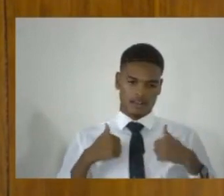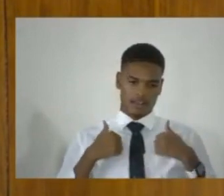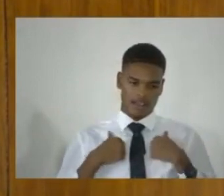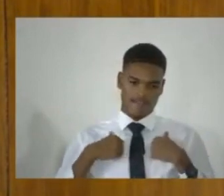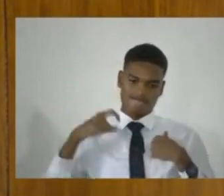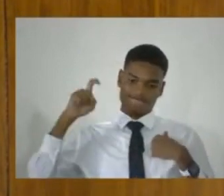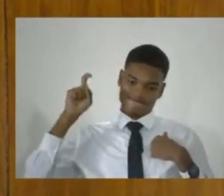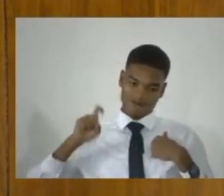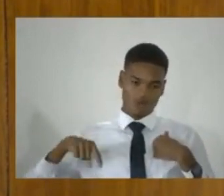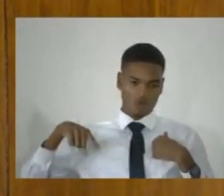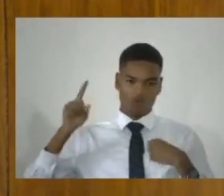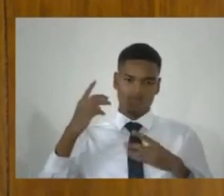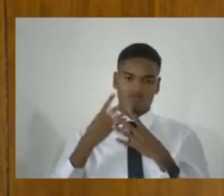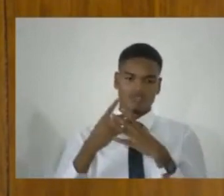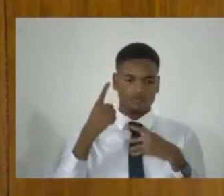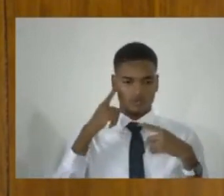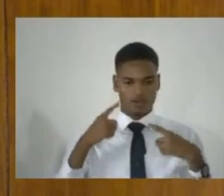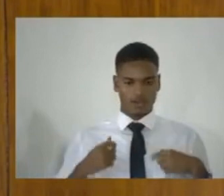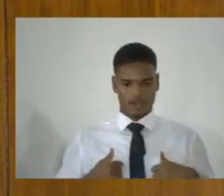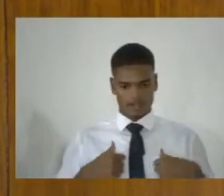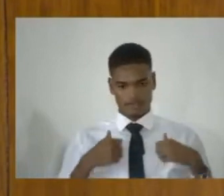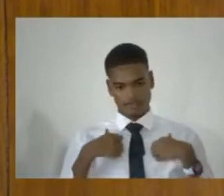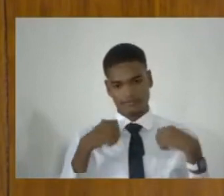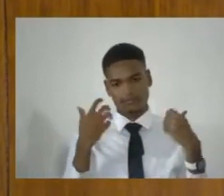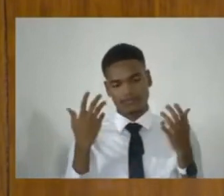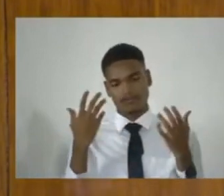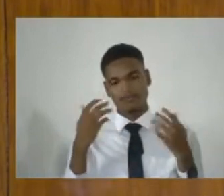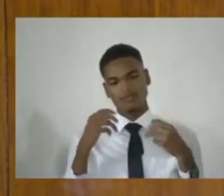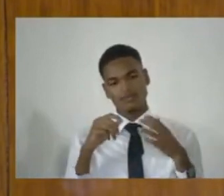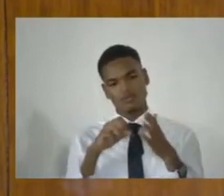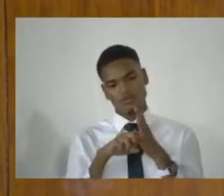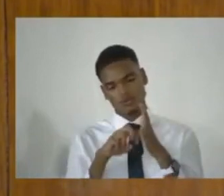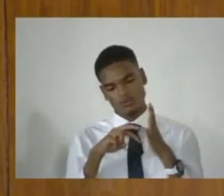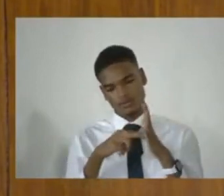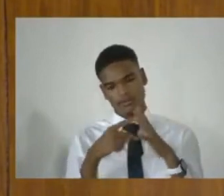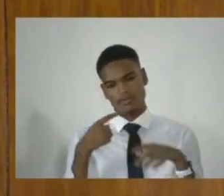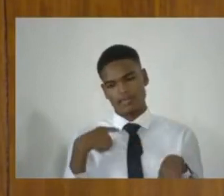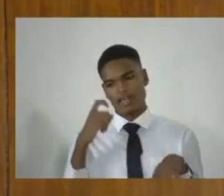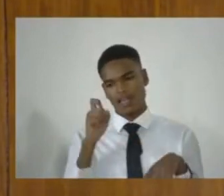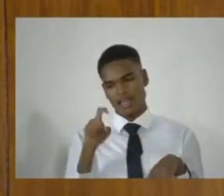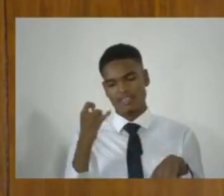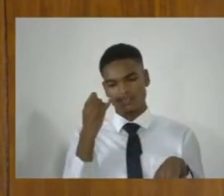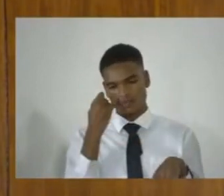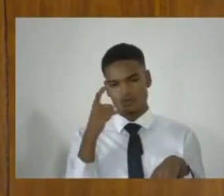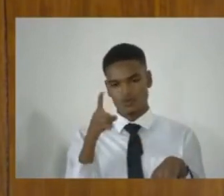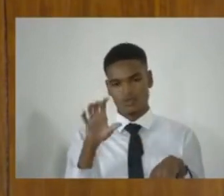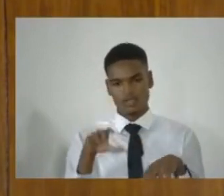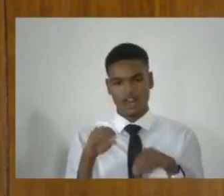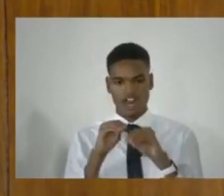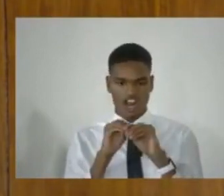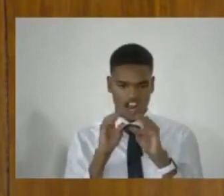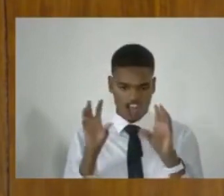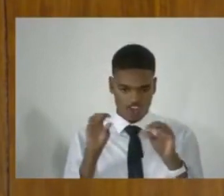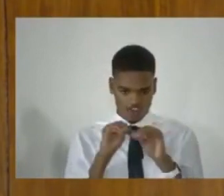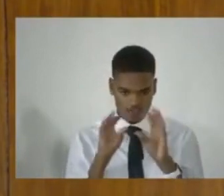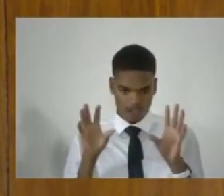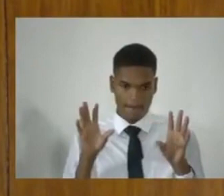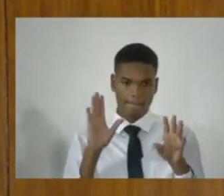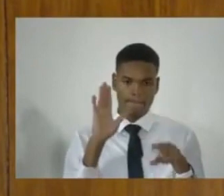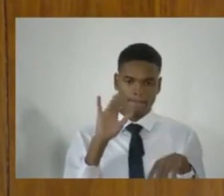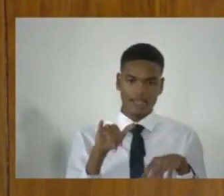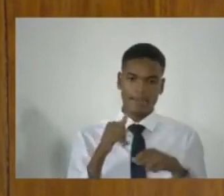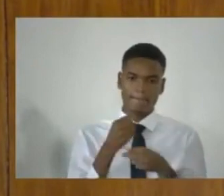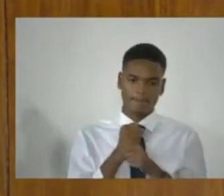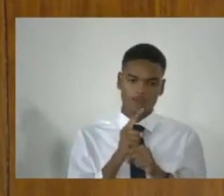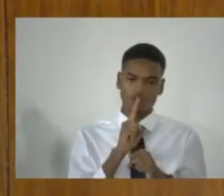by this legislation here. So, I am asking, Minister, please, if you would clarify that by ensuring